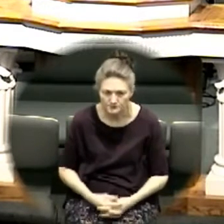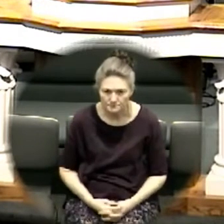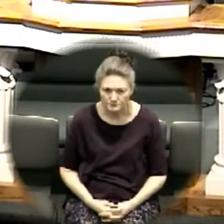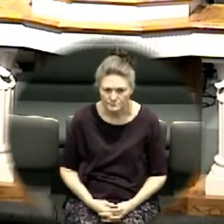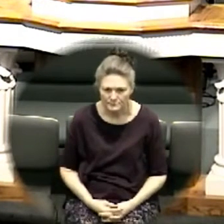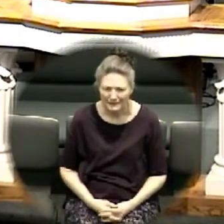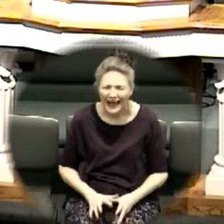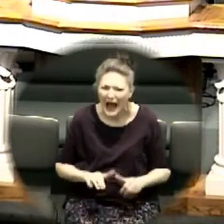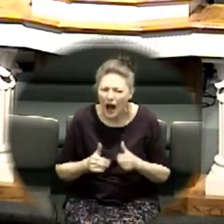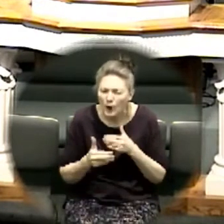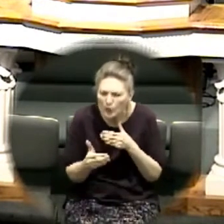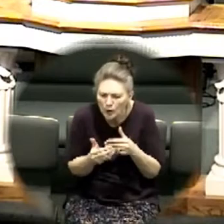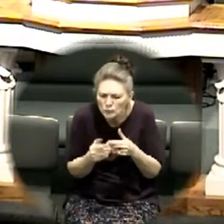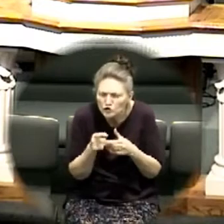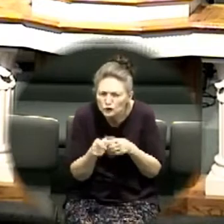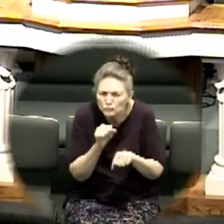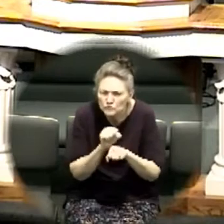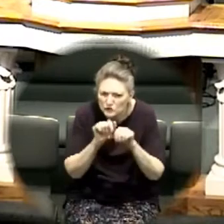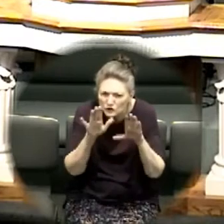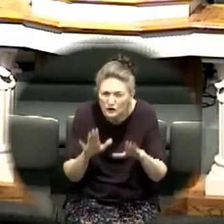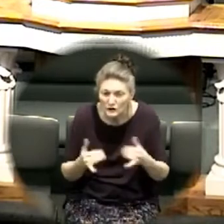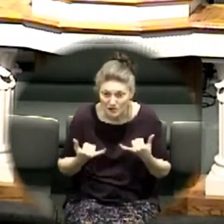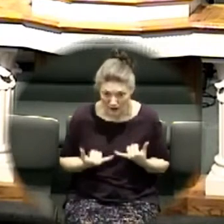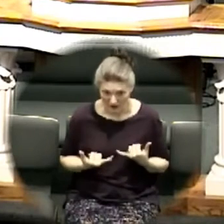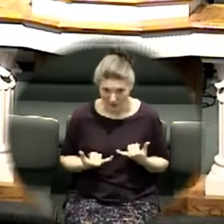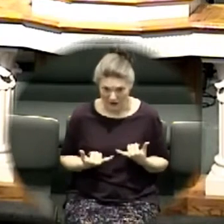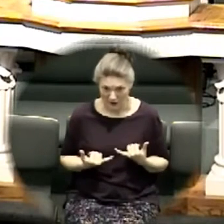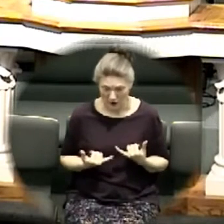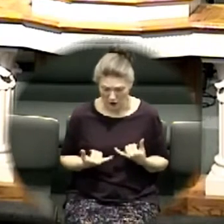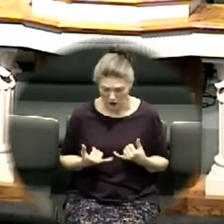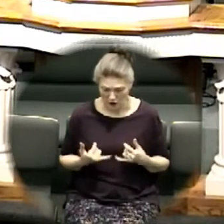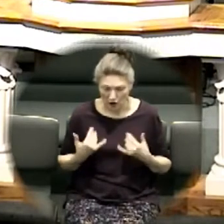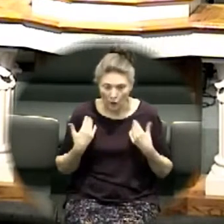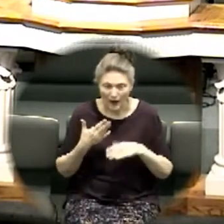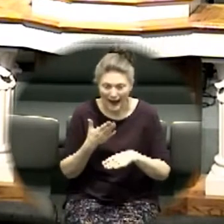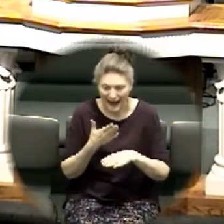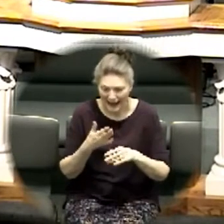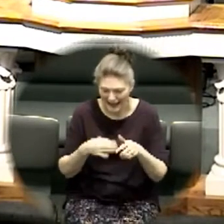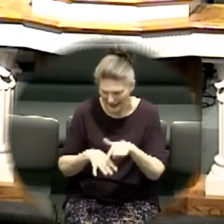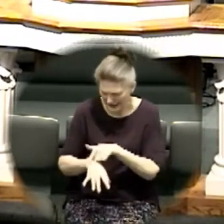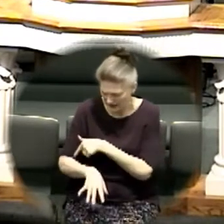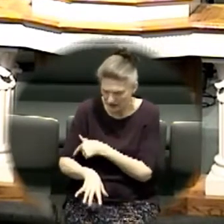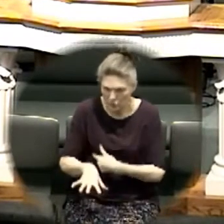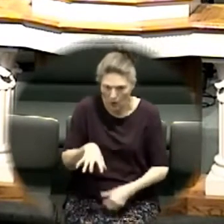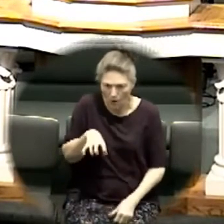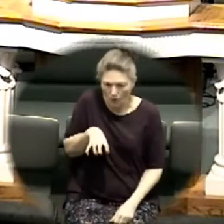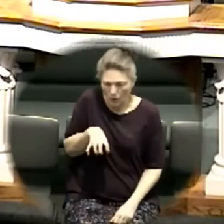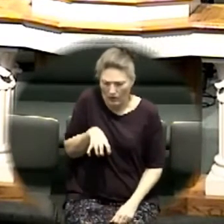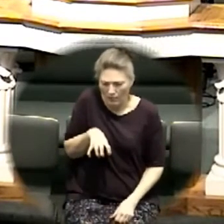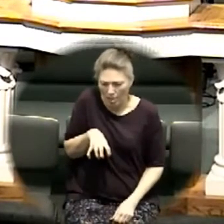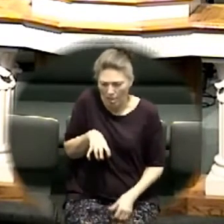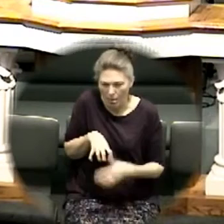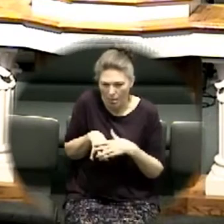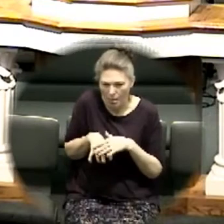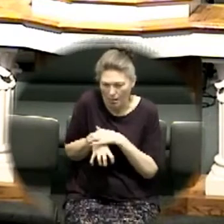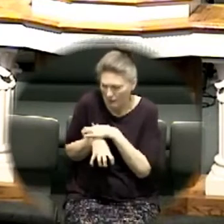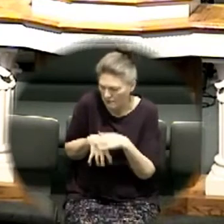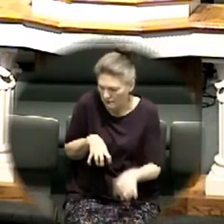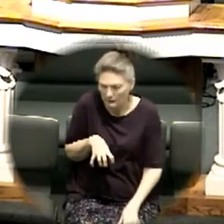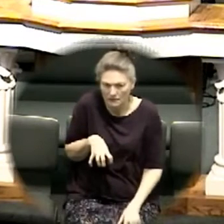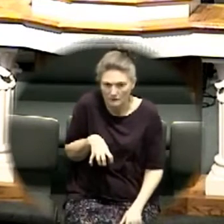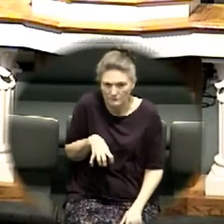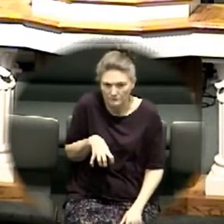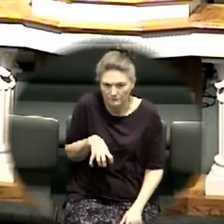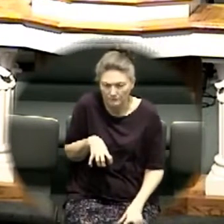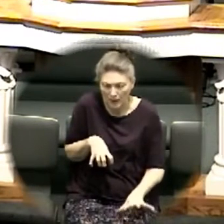how close are you to a miracle today your hand is all withered and leper brought to your